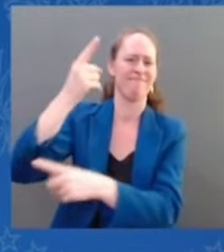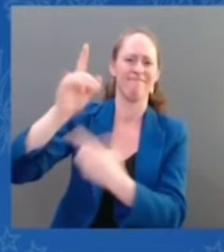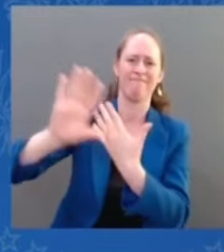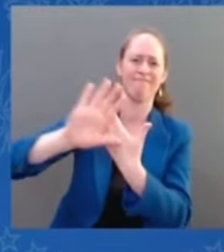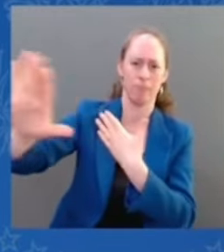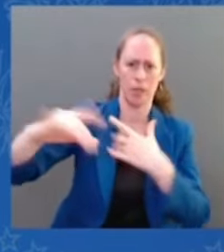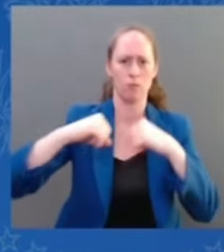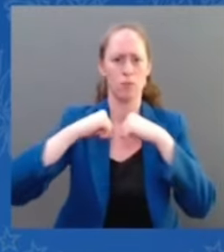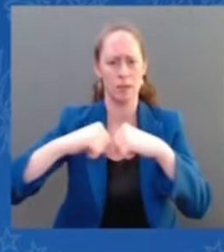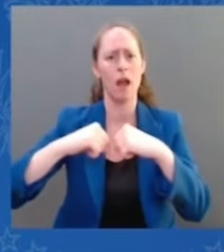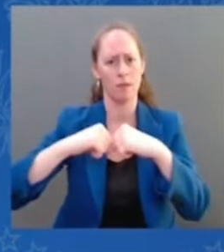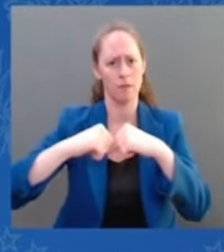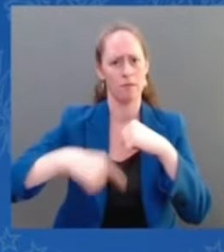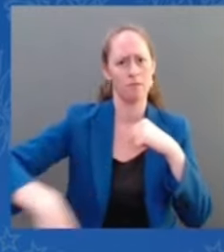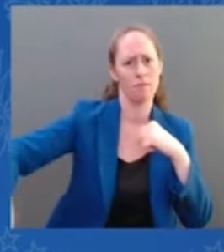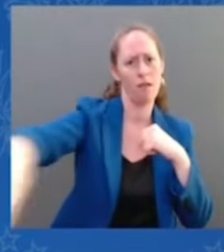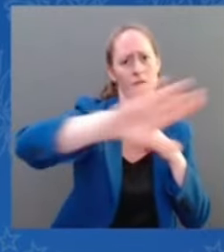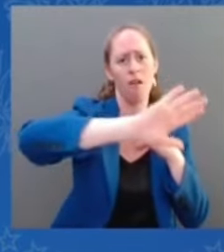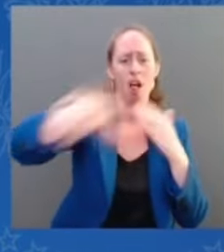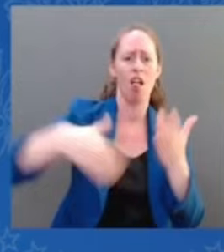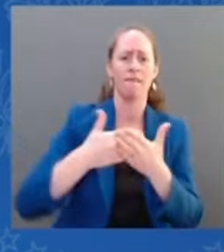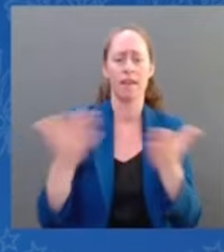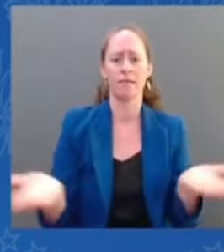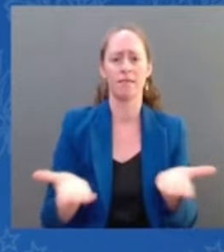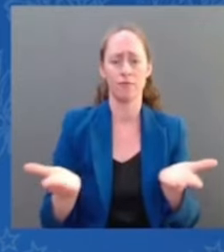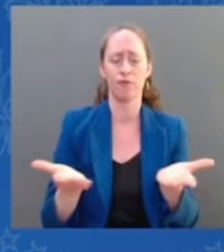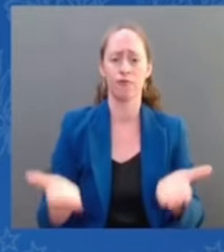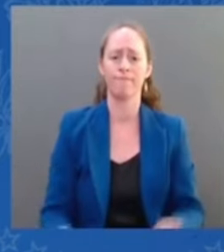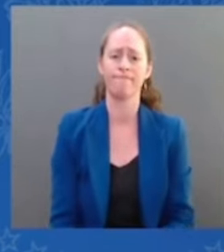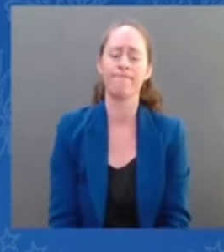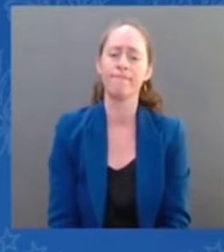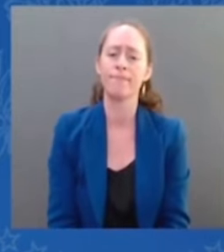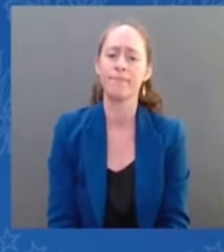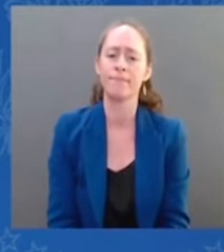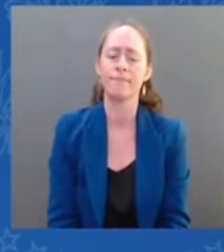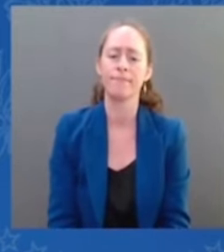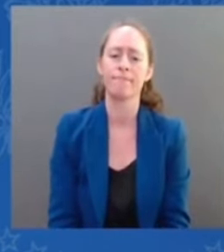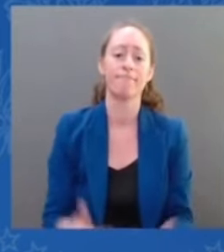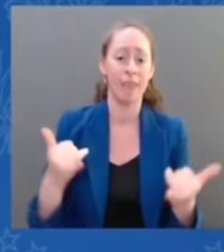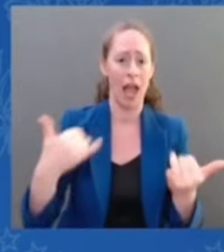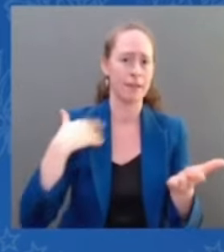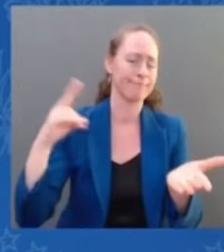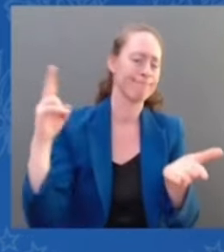thank're you.